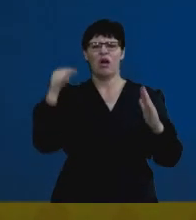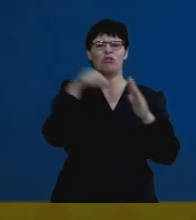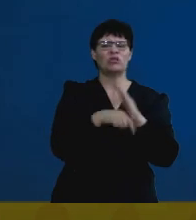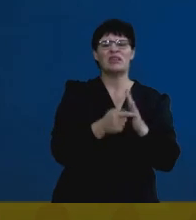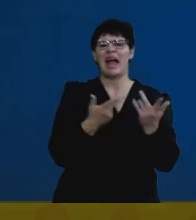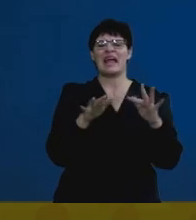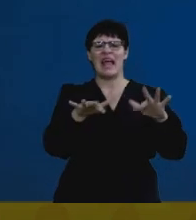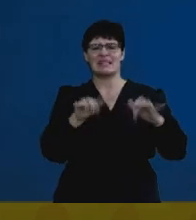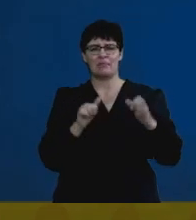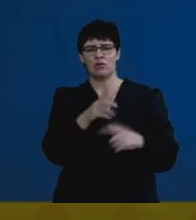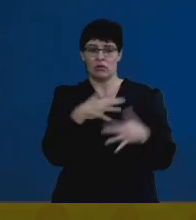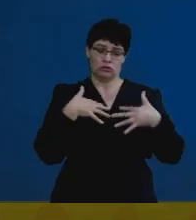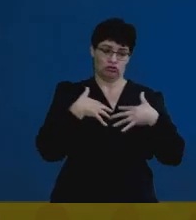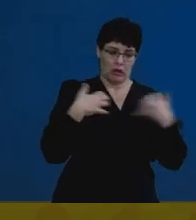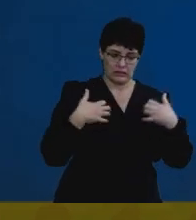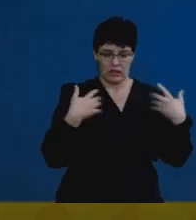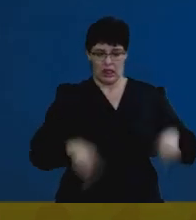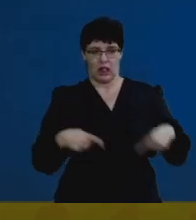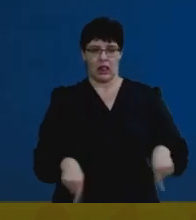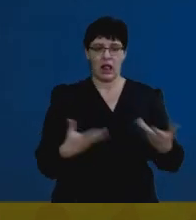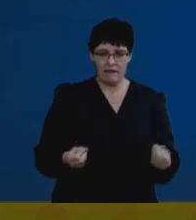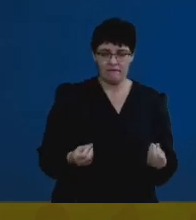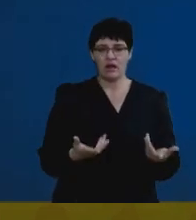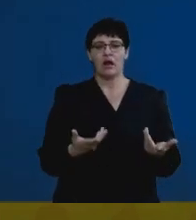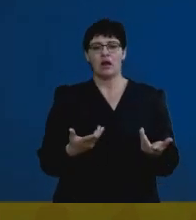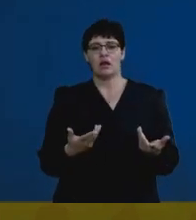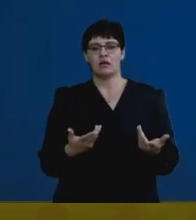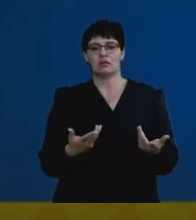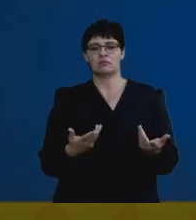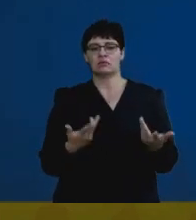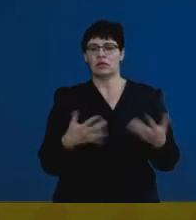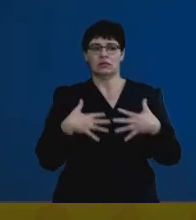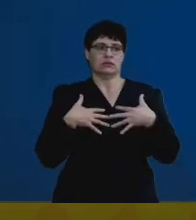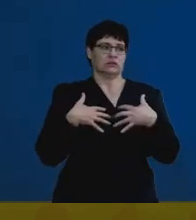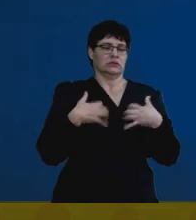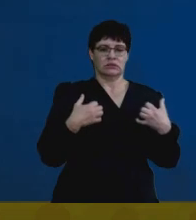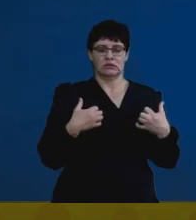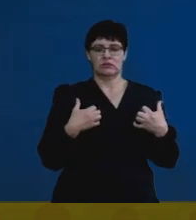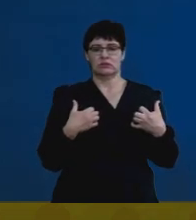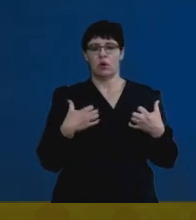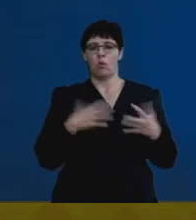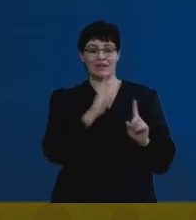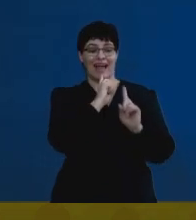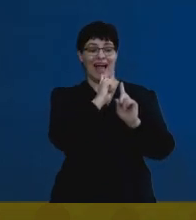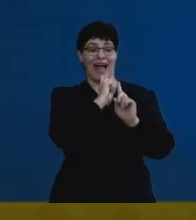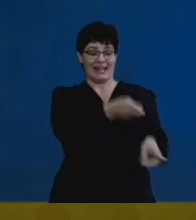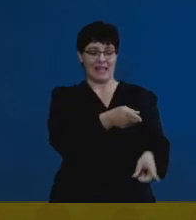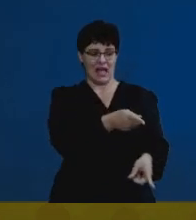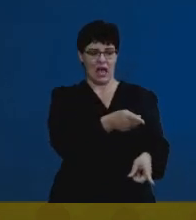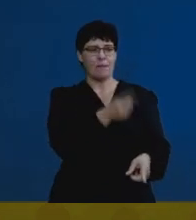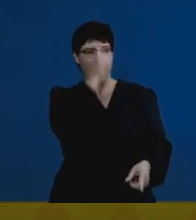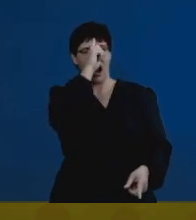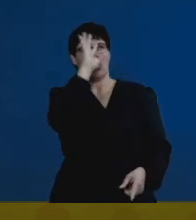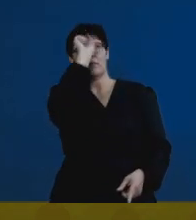of an exam, when you're under stress, you're anxious and you want to go to an answer that you can